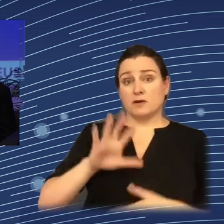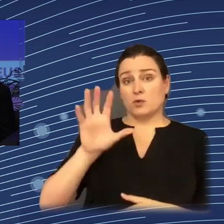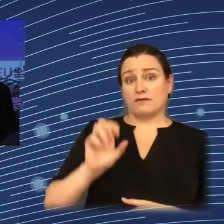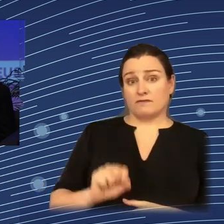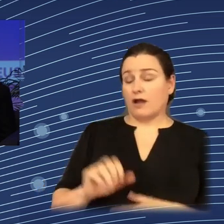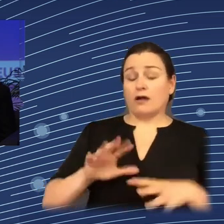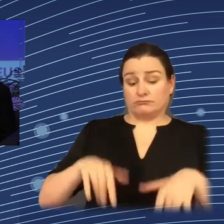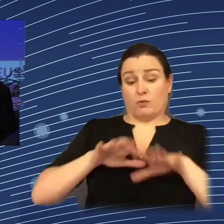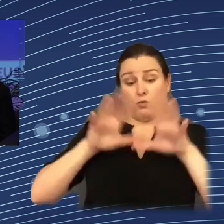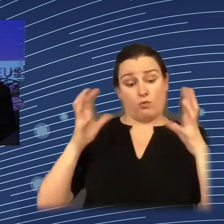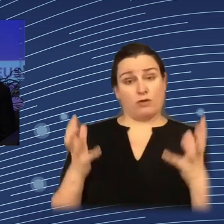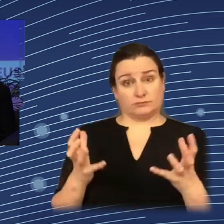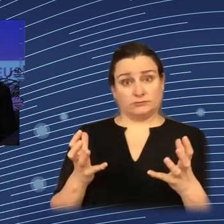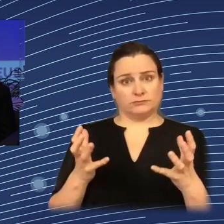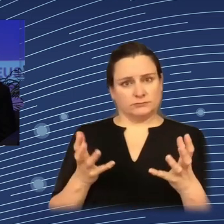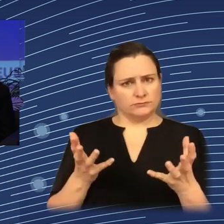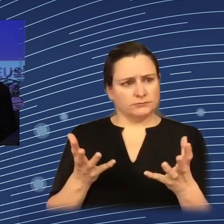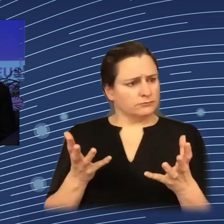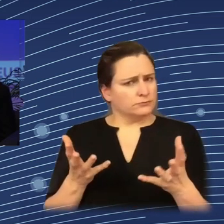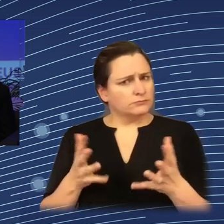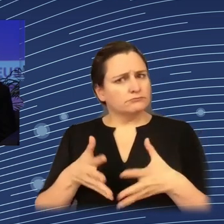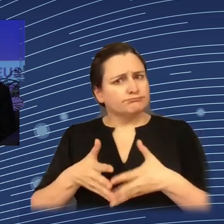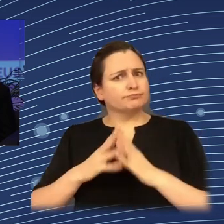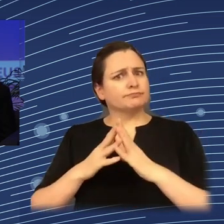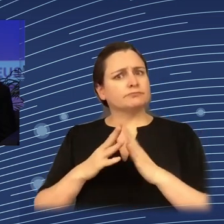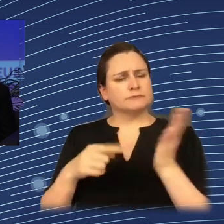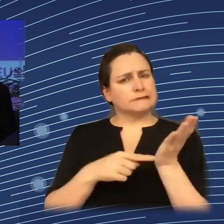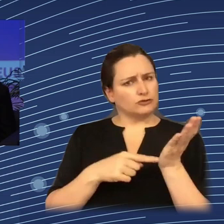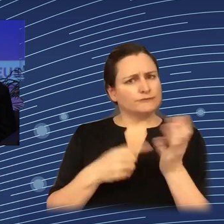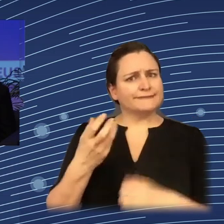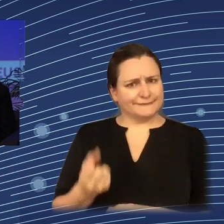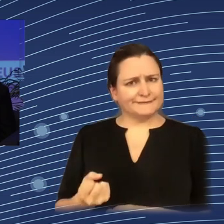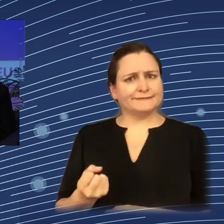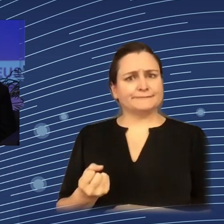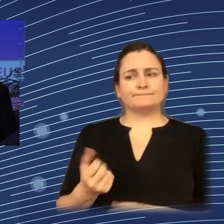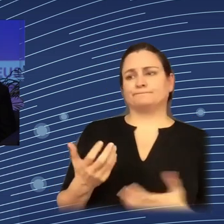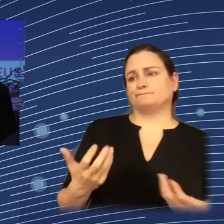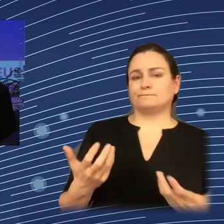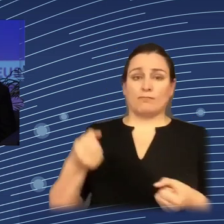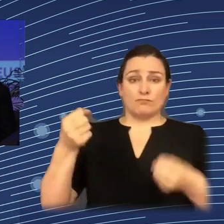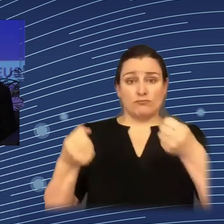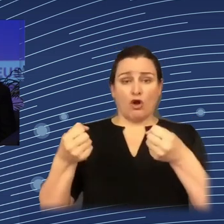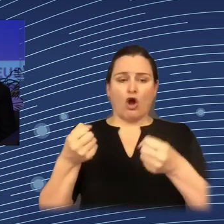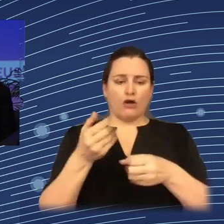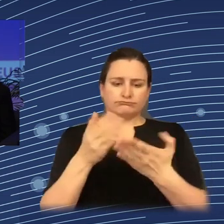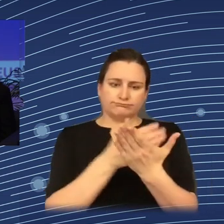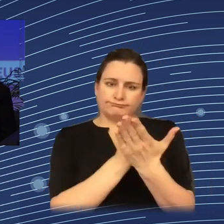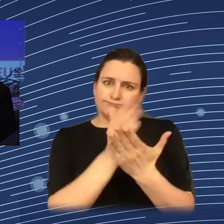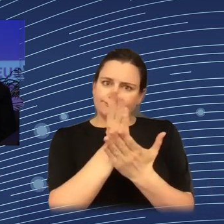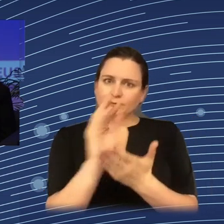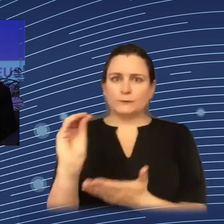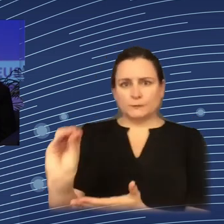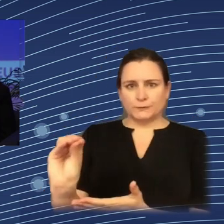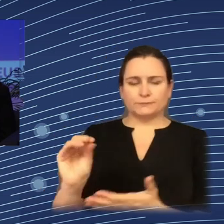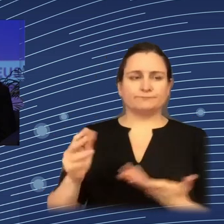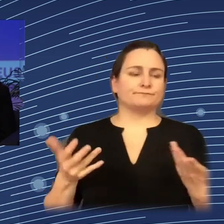systems, to more heavy duty tasks, like medical diagnoses, or applications in HR tools that can